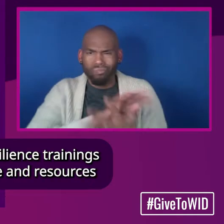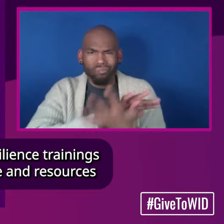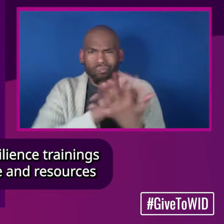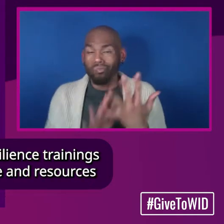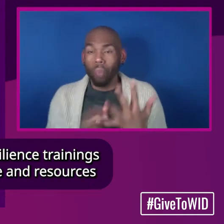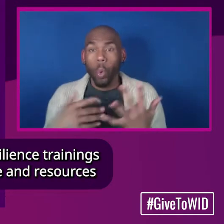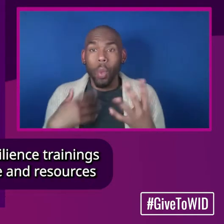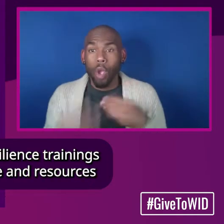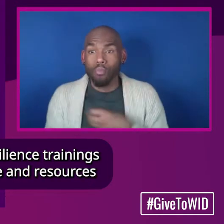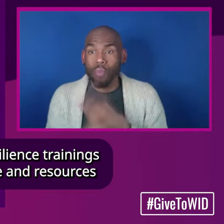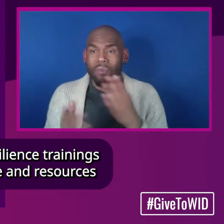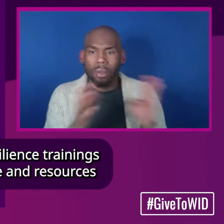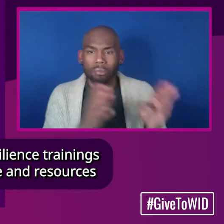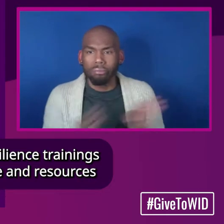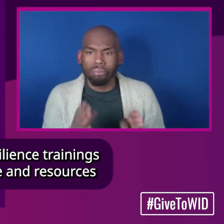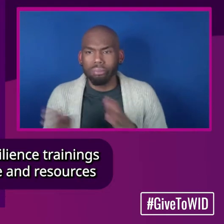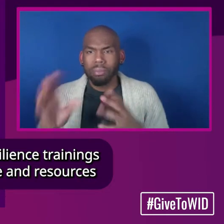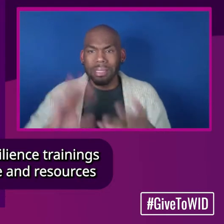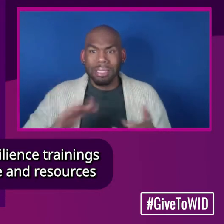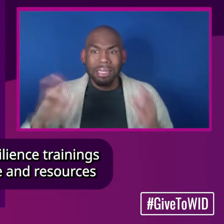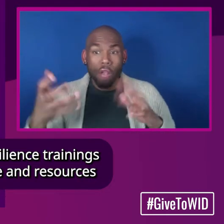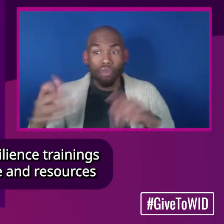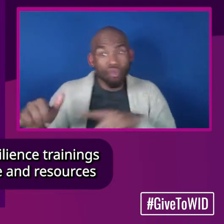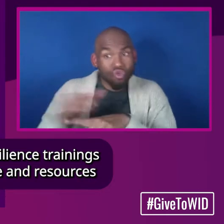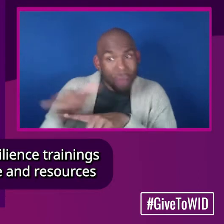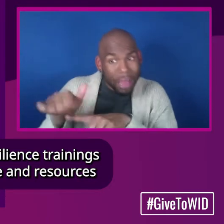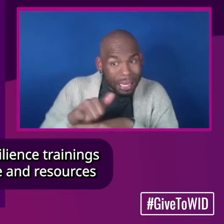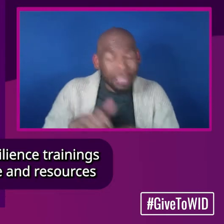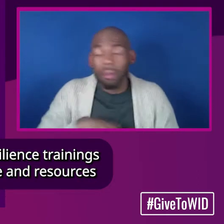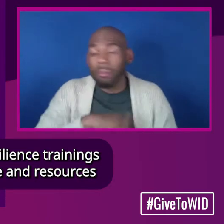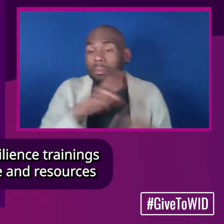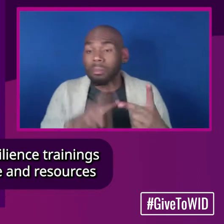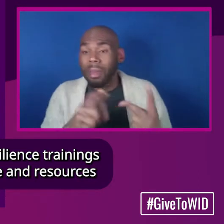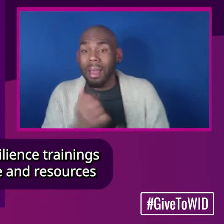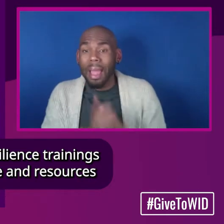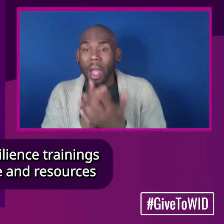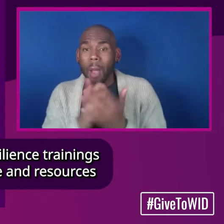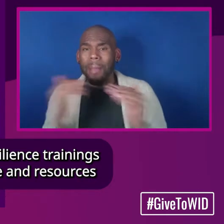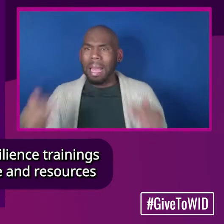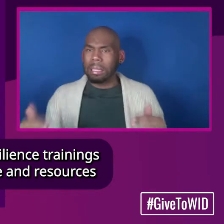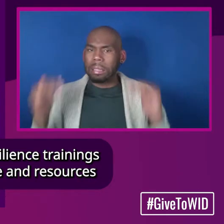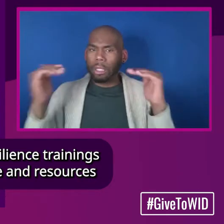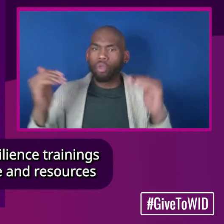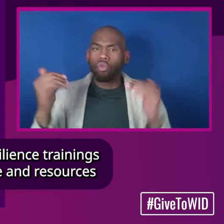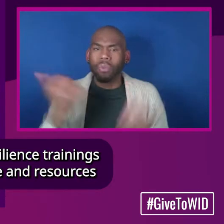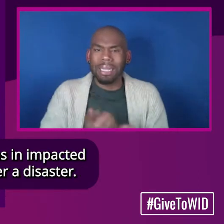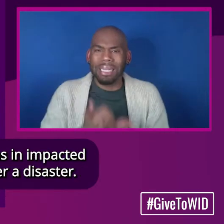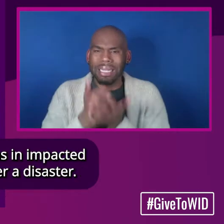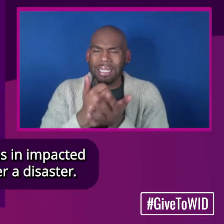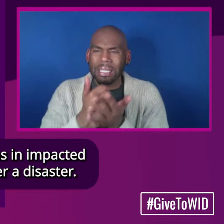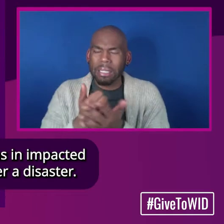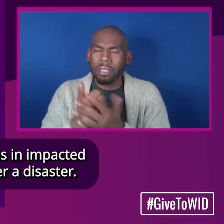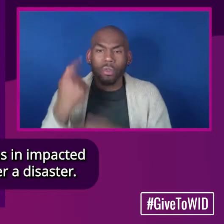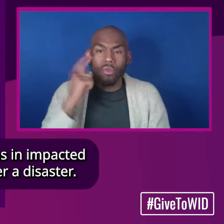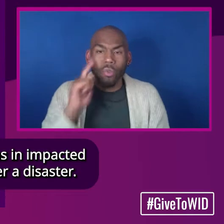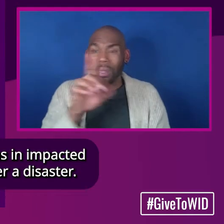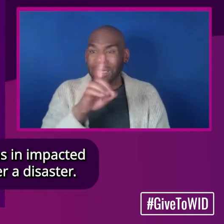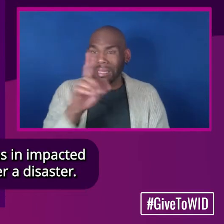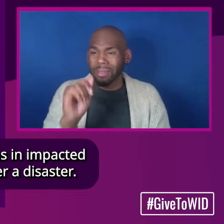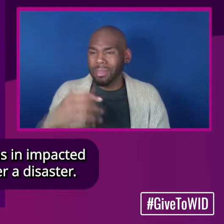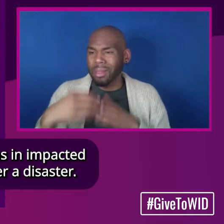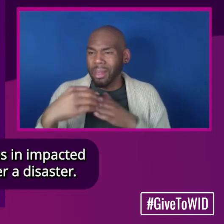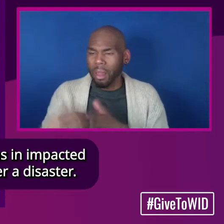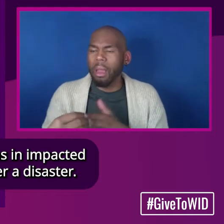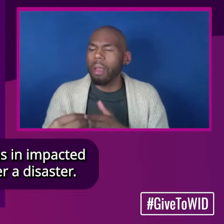disaster preparedness and resilience trainings and help accelerate assistance and resources to disability-led